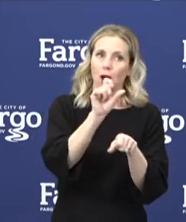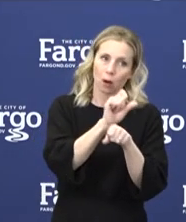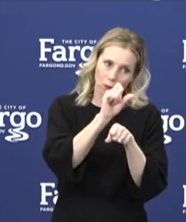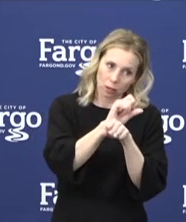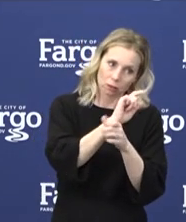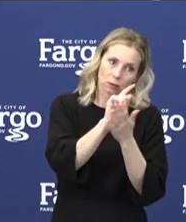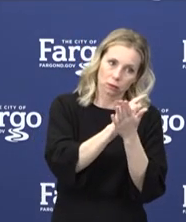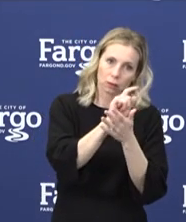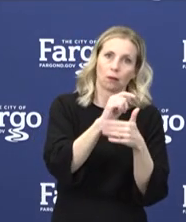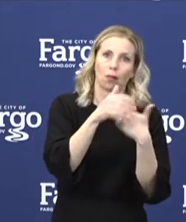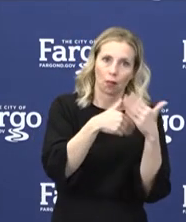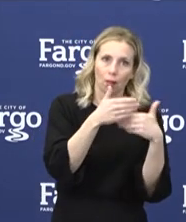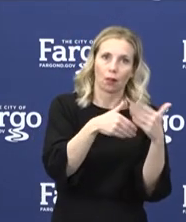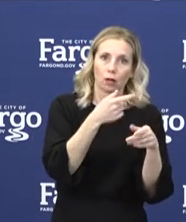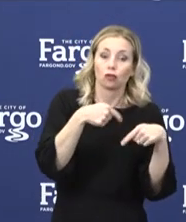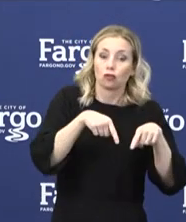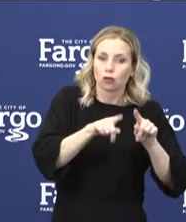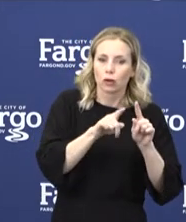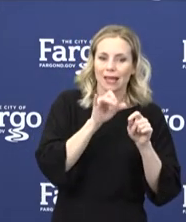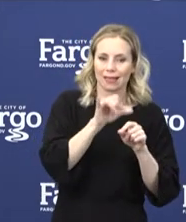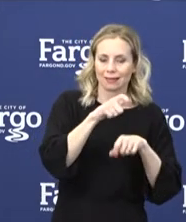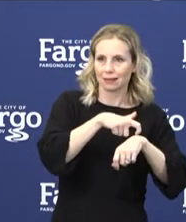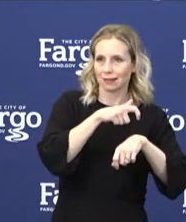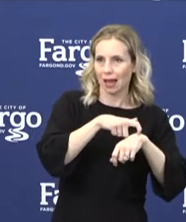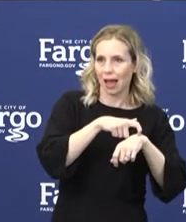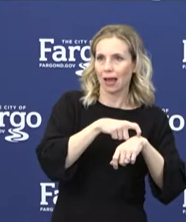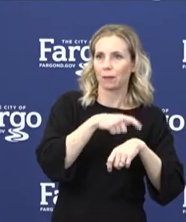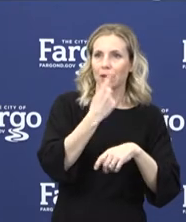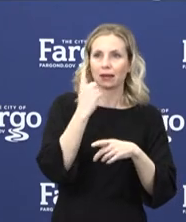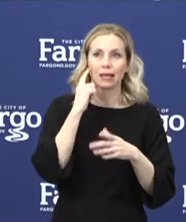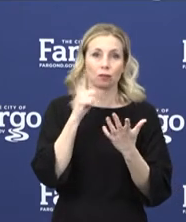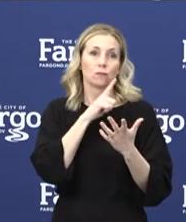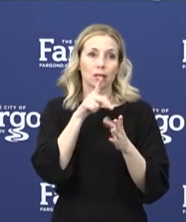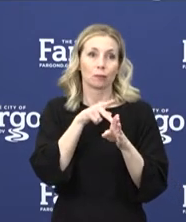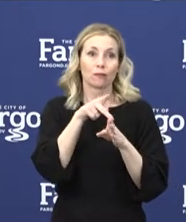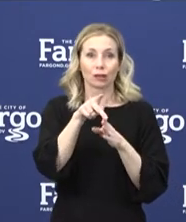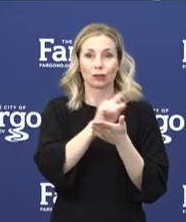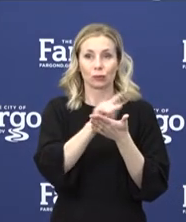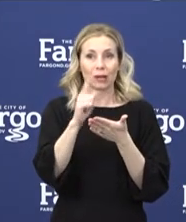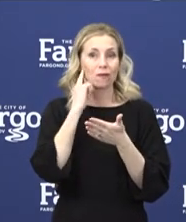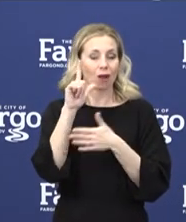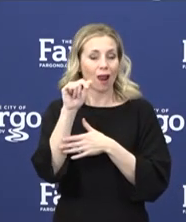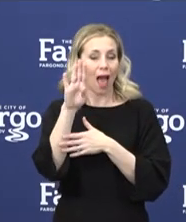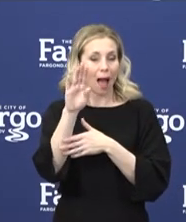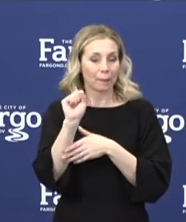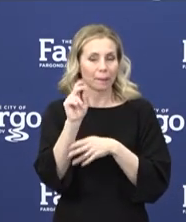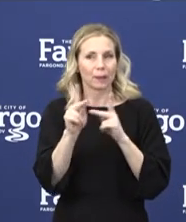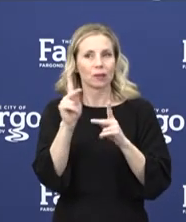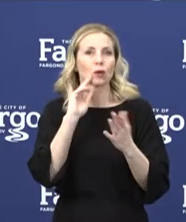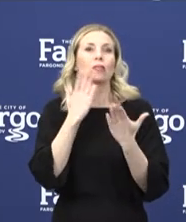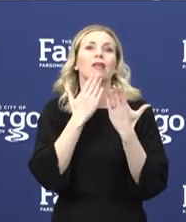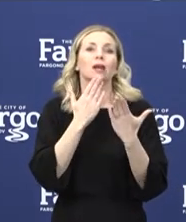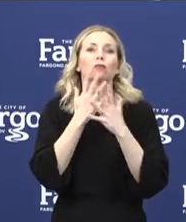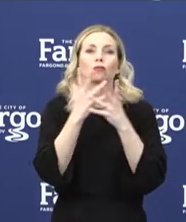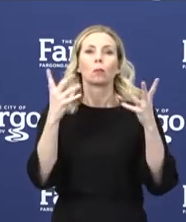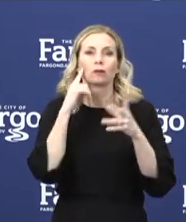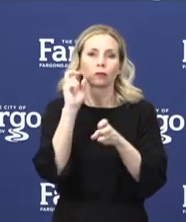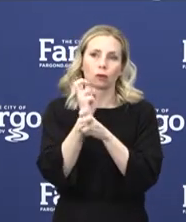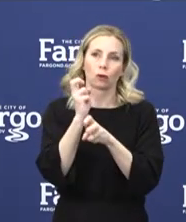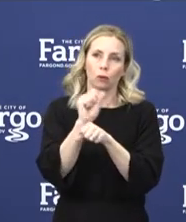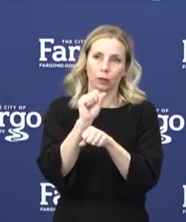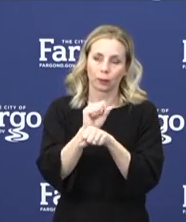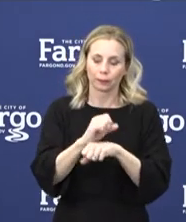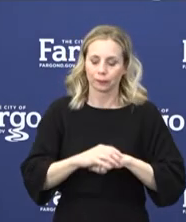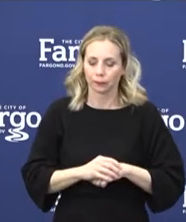commitment during this national medical laboratory professionals week. Shifting gears a little bit, we continue to see great